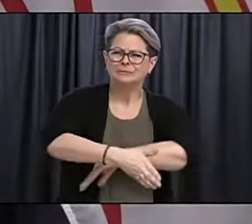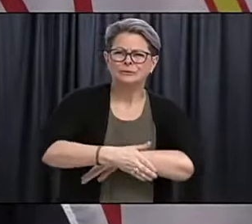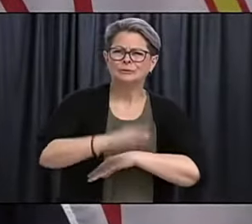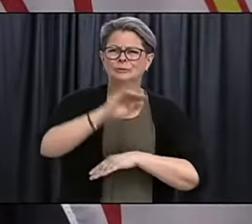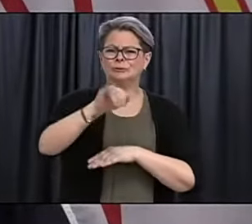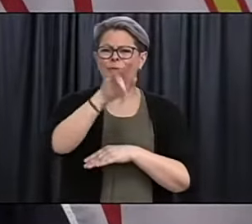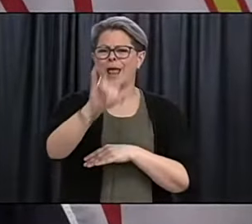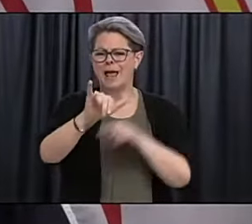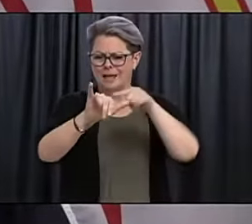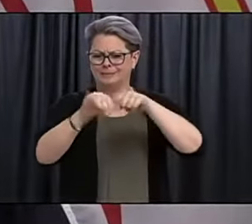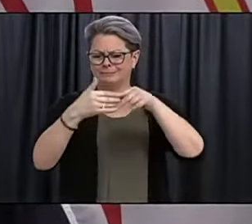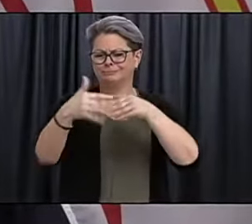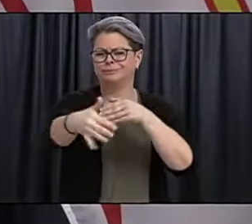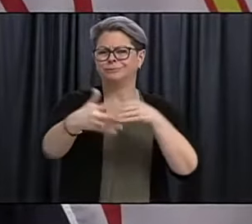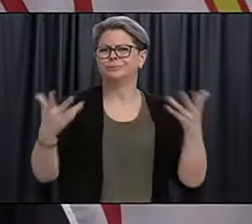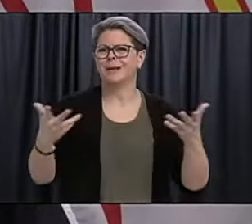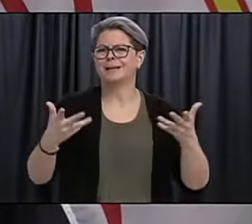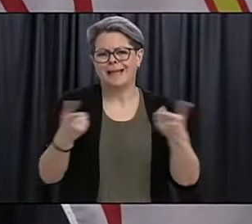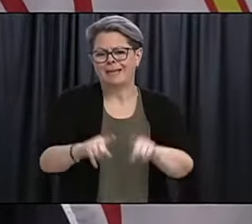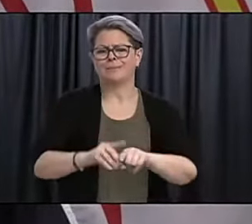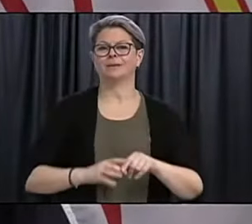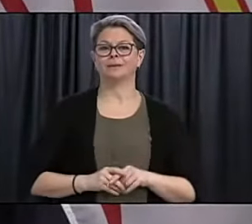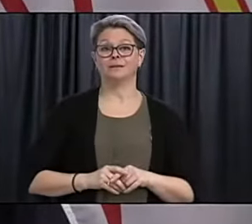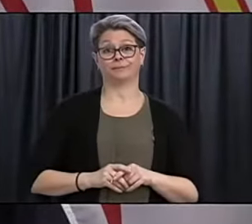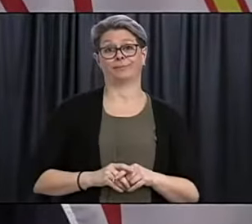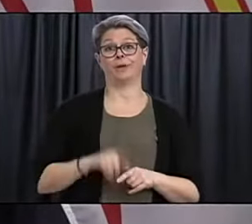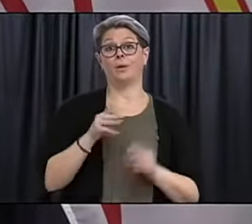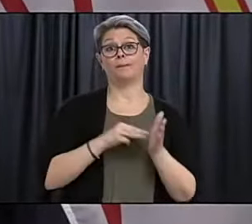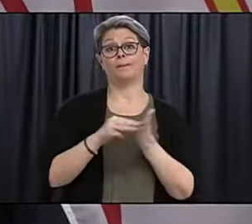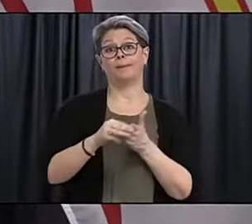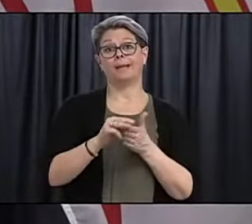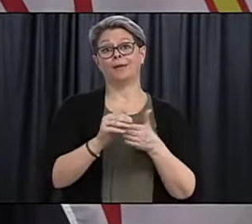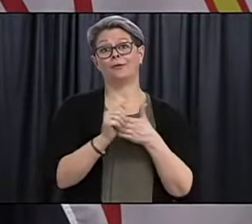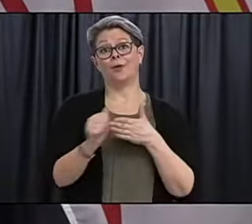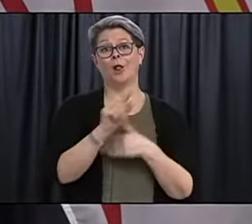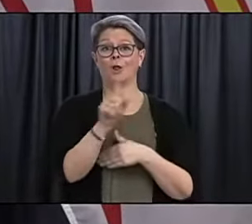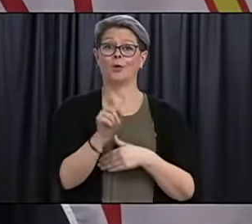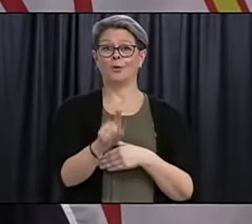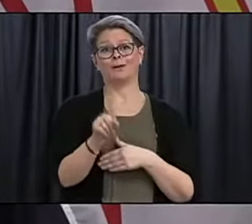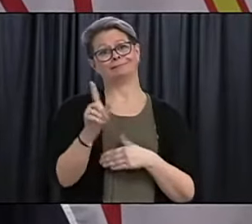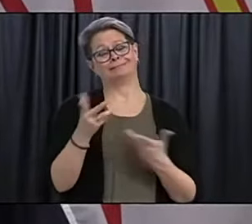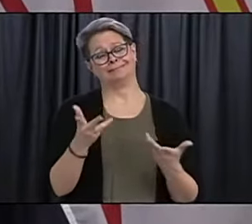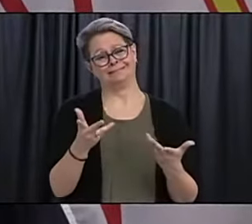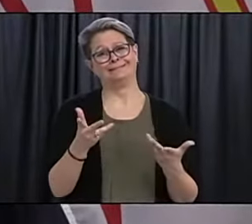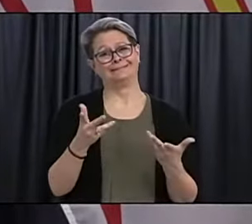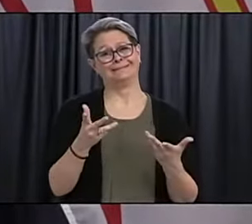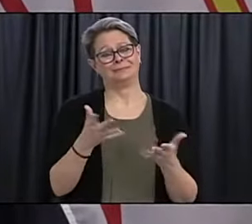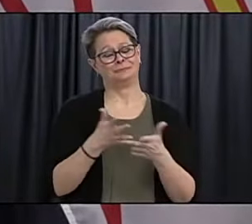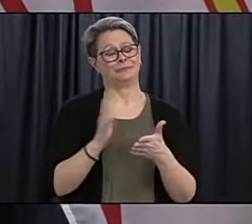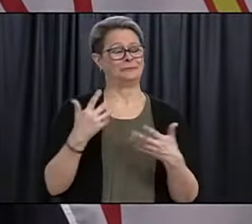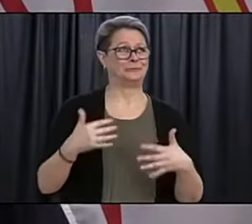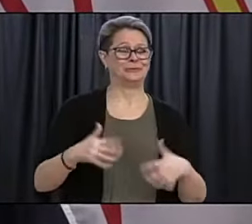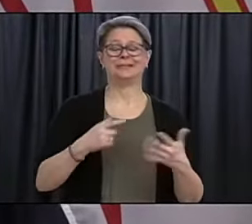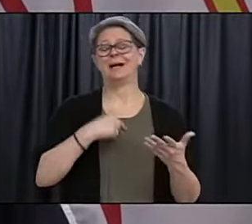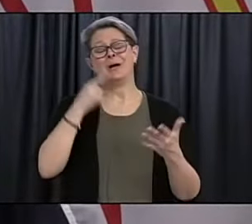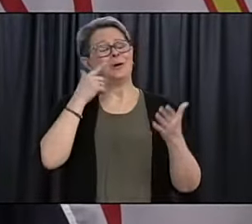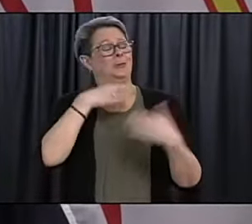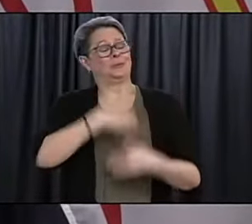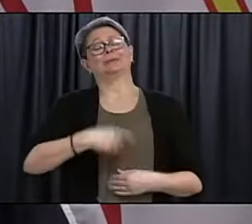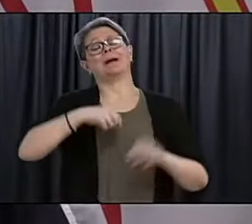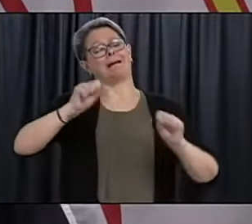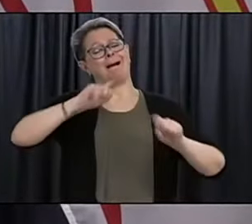that's a really good question. A million dollar question, Kellyanne. Um, and I wish I had an answer for you, but I mean, what,